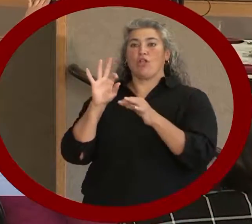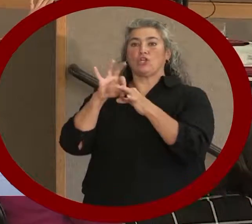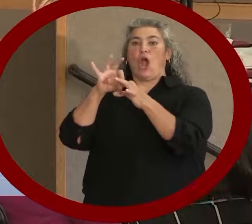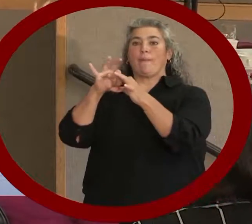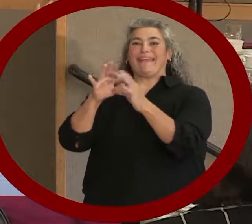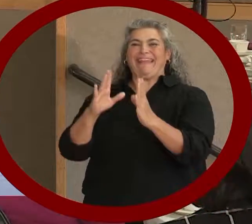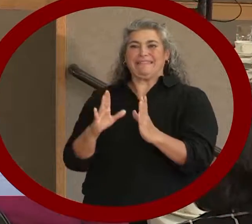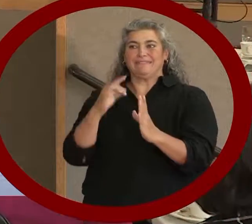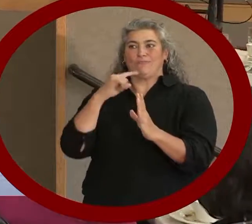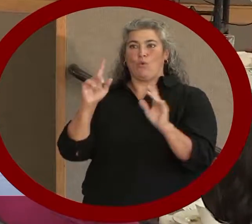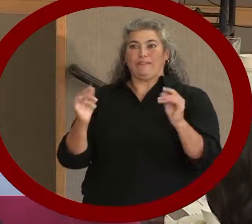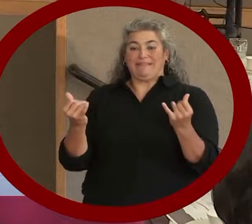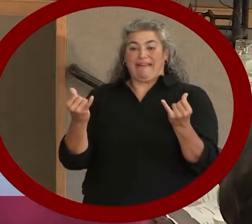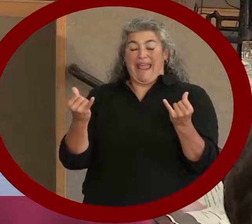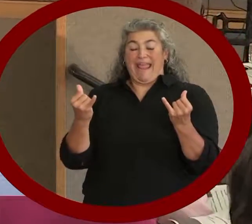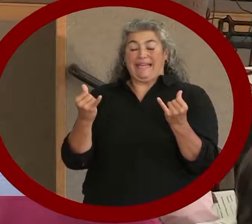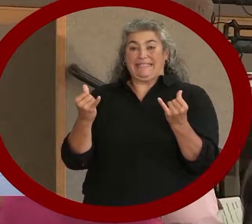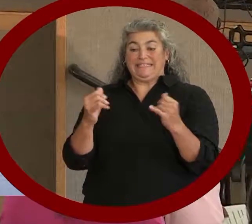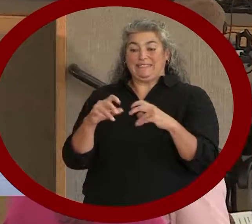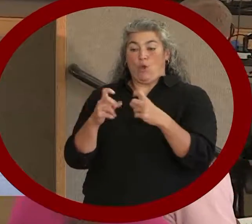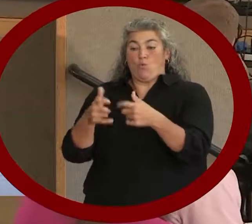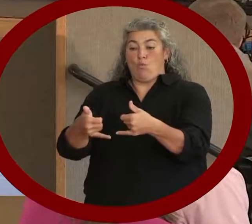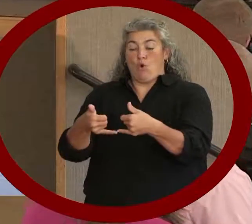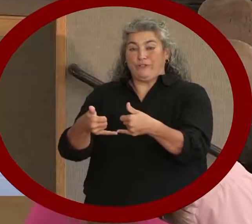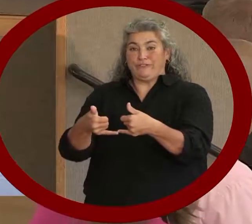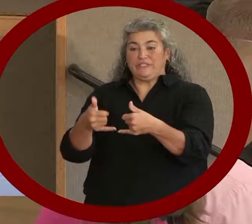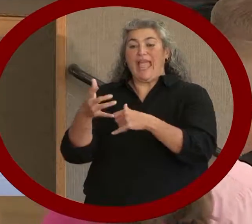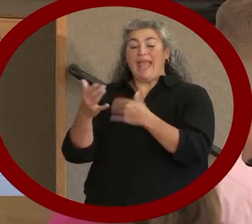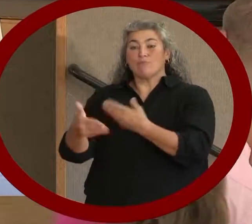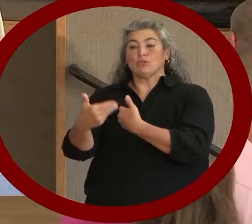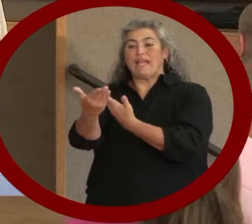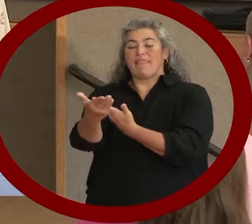and present them with certificates of recognition.